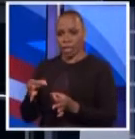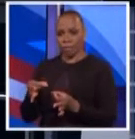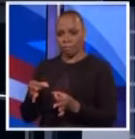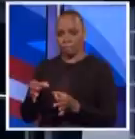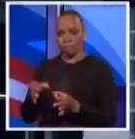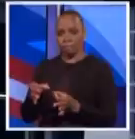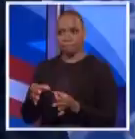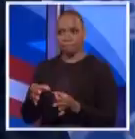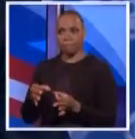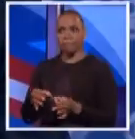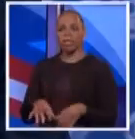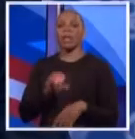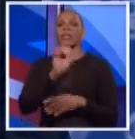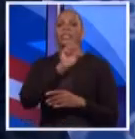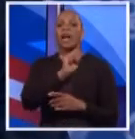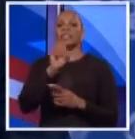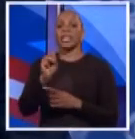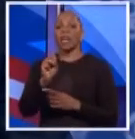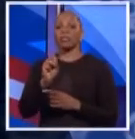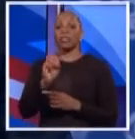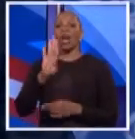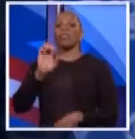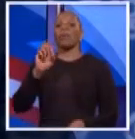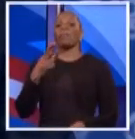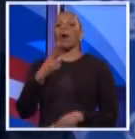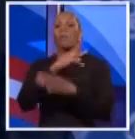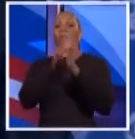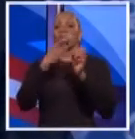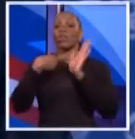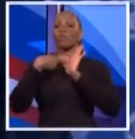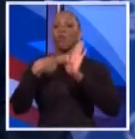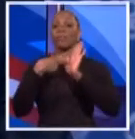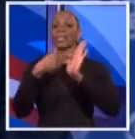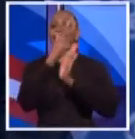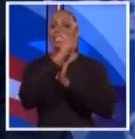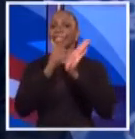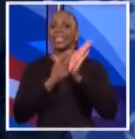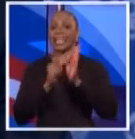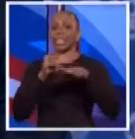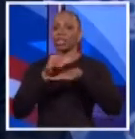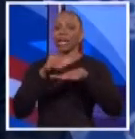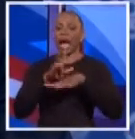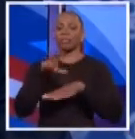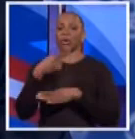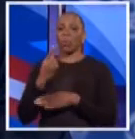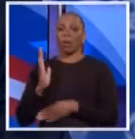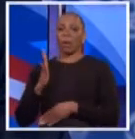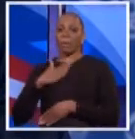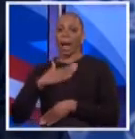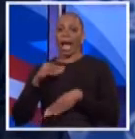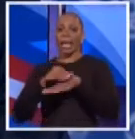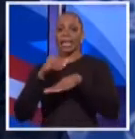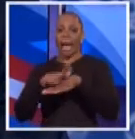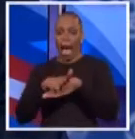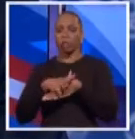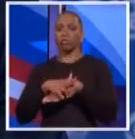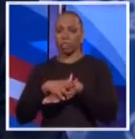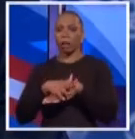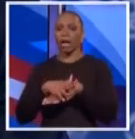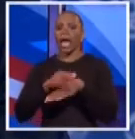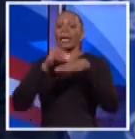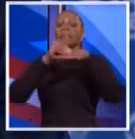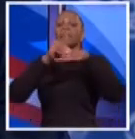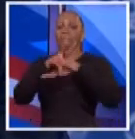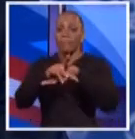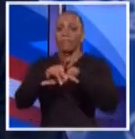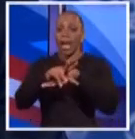represented by legal counsel. Jimmy Yan is my counsel. He's one of the most effective trustees on the board, someone who takes